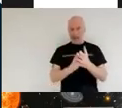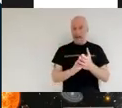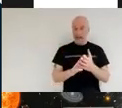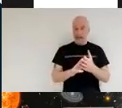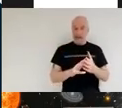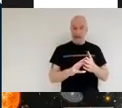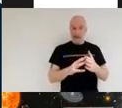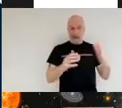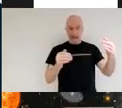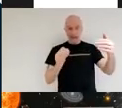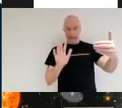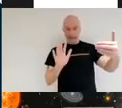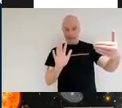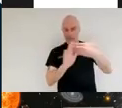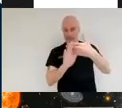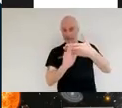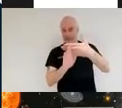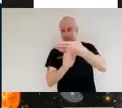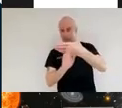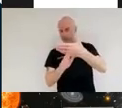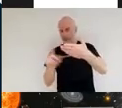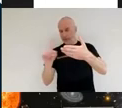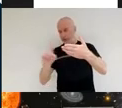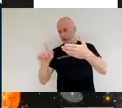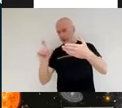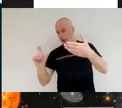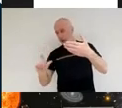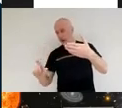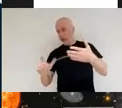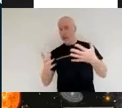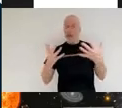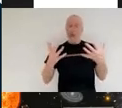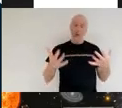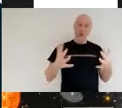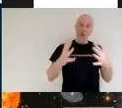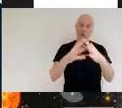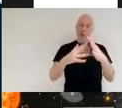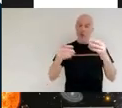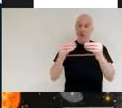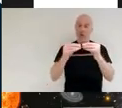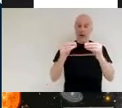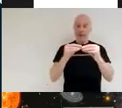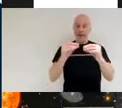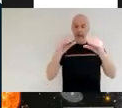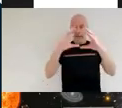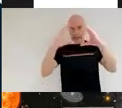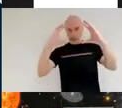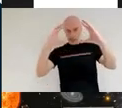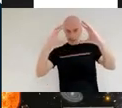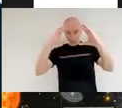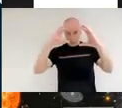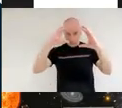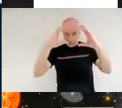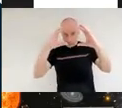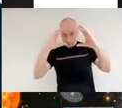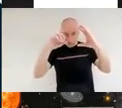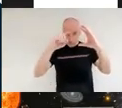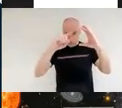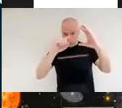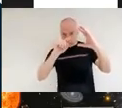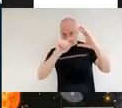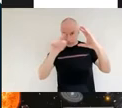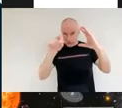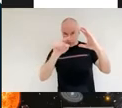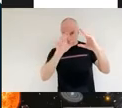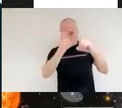split it into a spectrum we can do it with the spectrometers on the web telescope and what we're looking for in the case of the